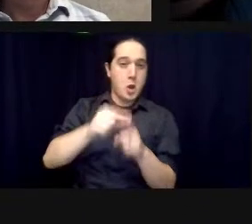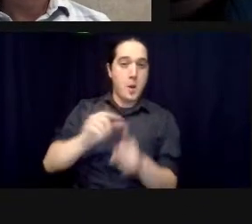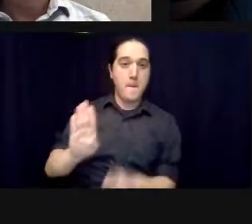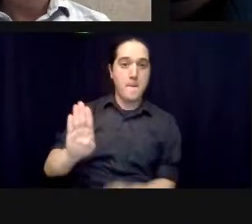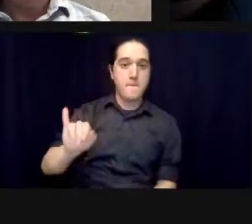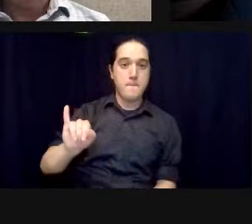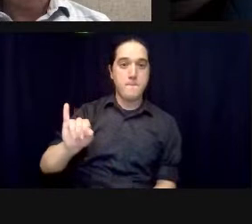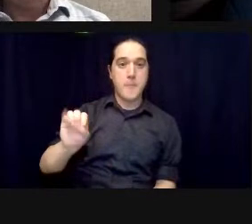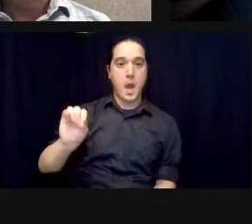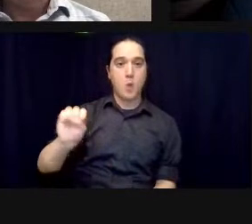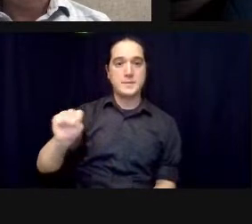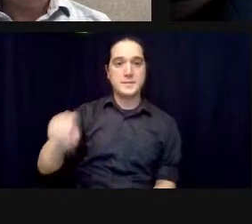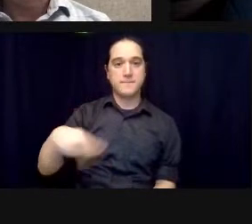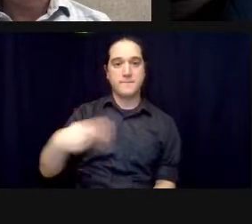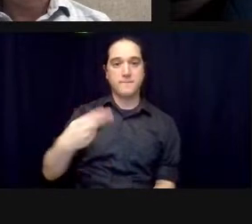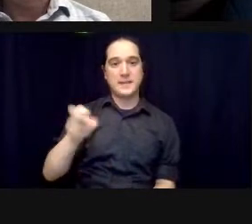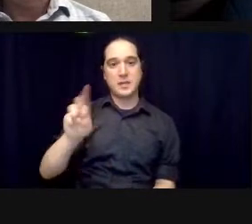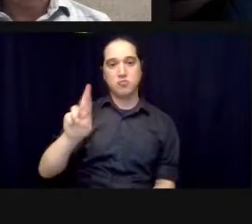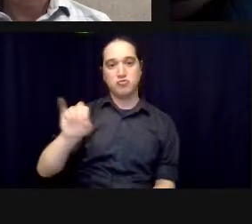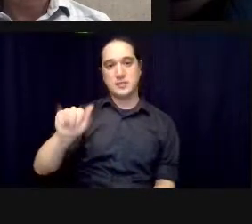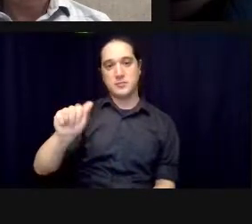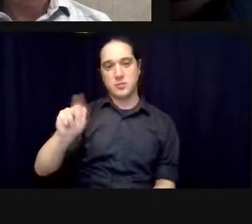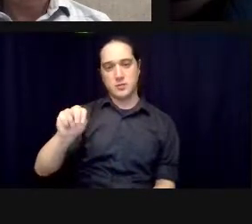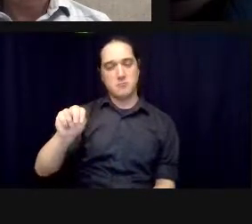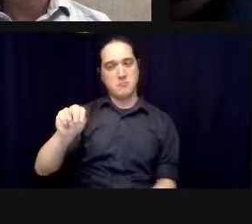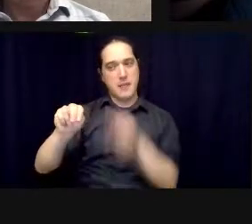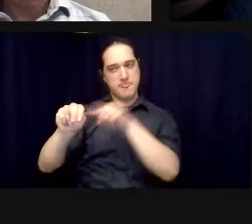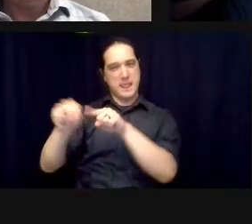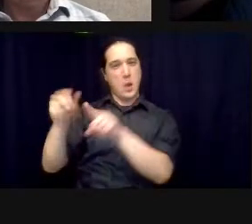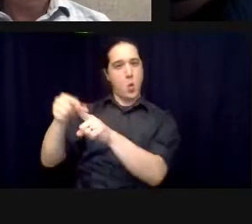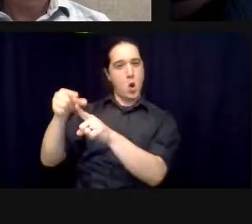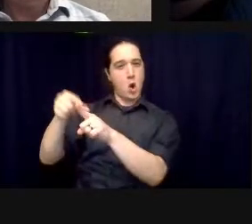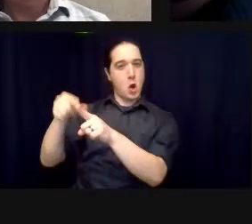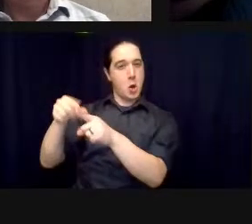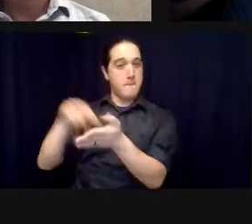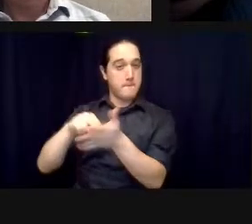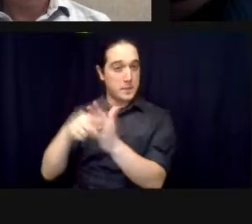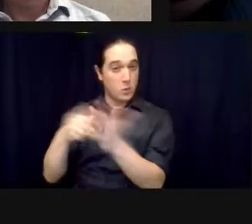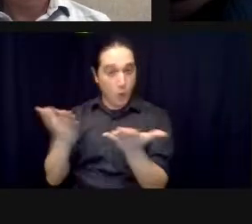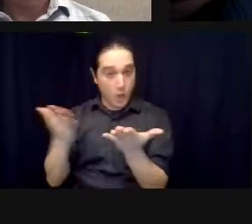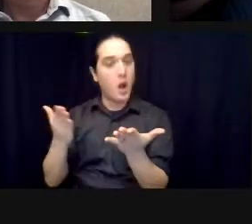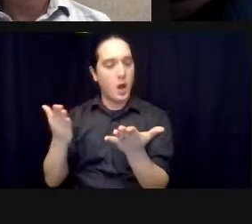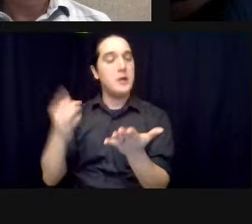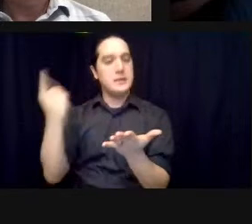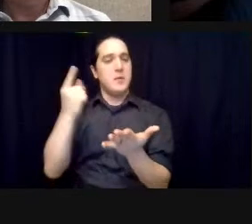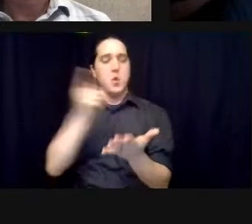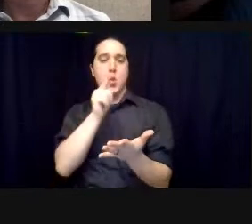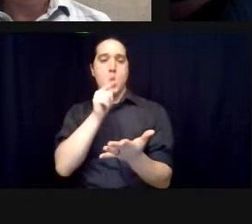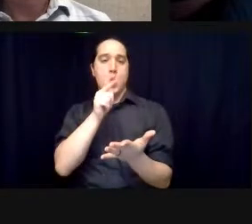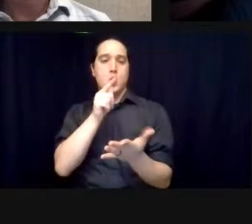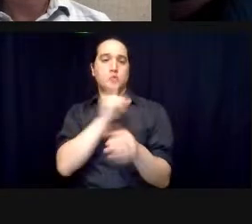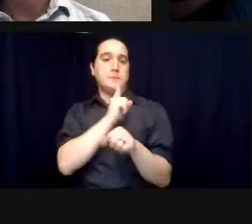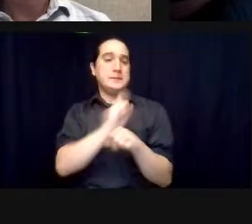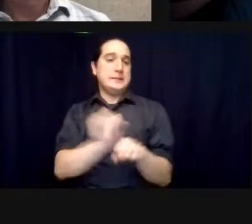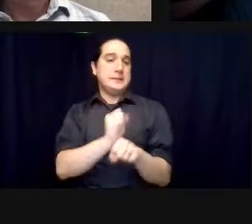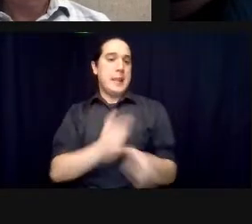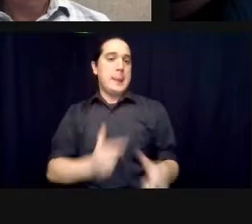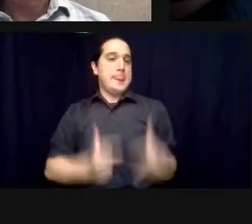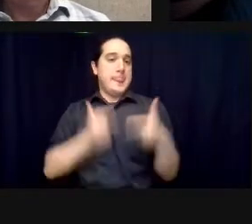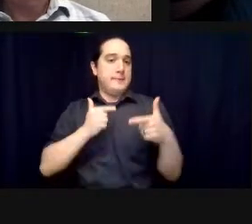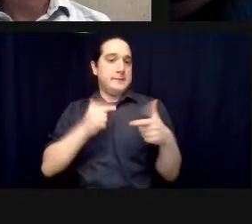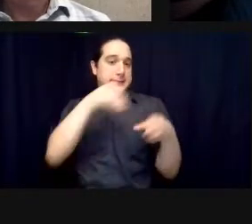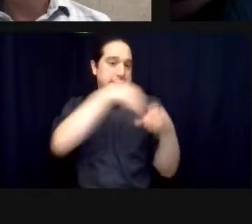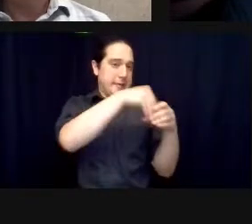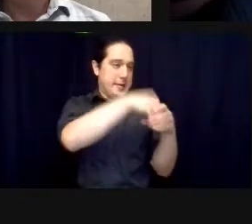30 years later it might not sound too utrait to say that everybody listening to this program and everyone